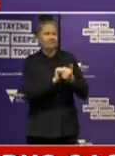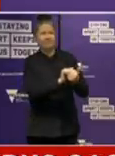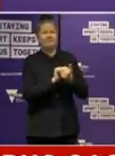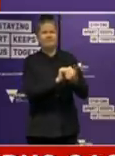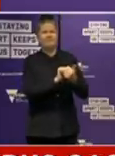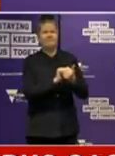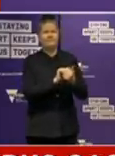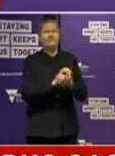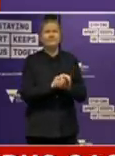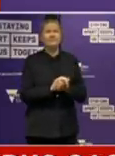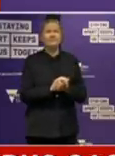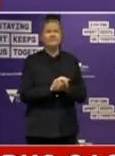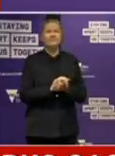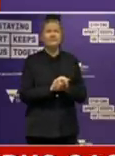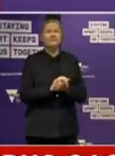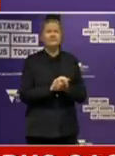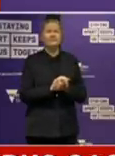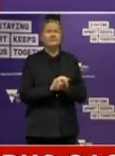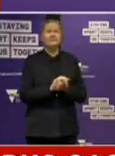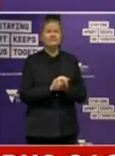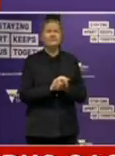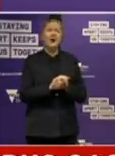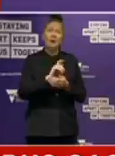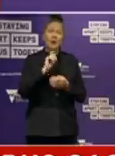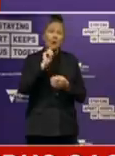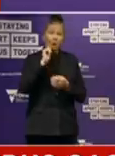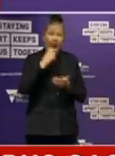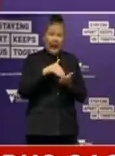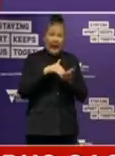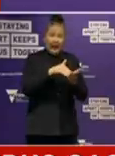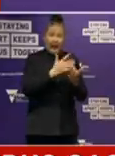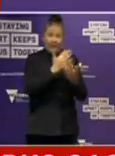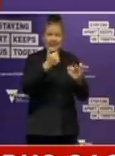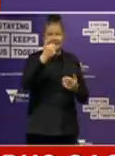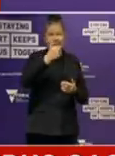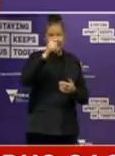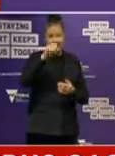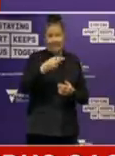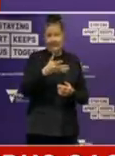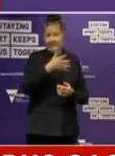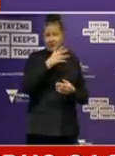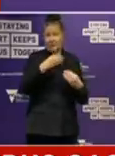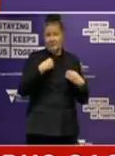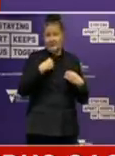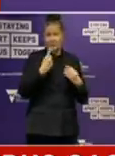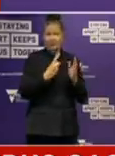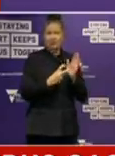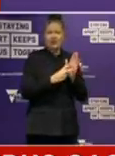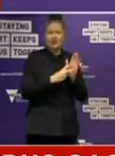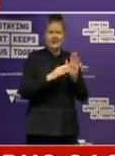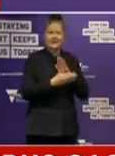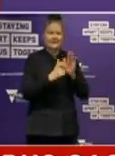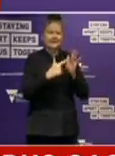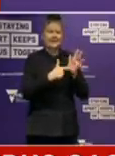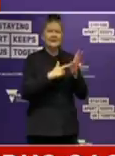It will support something like 16,500 businesses which are registered in the City of Melbourne. Those businesses support